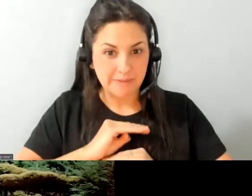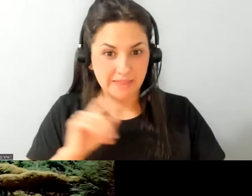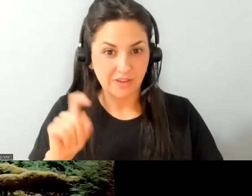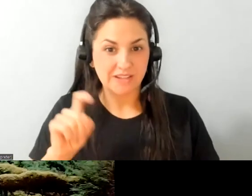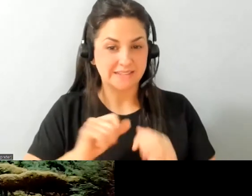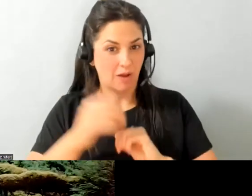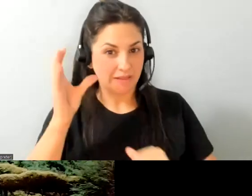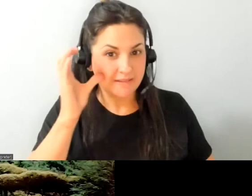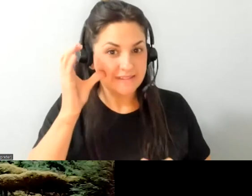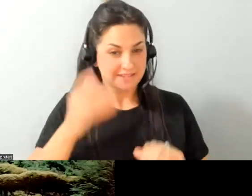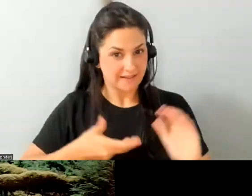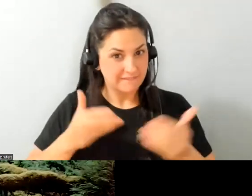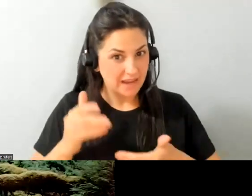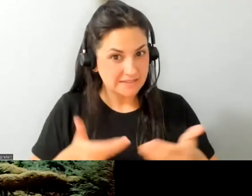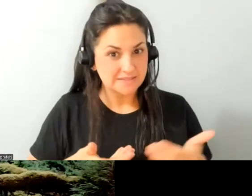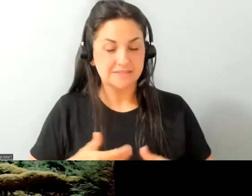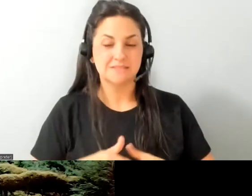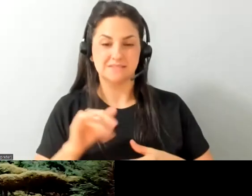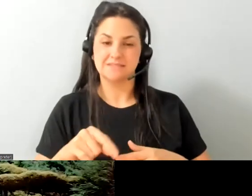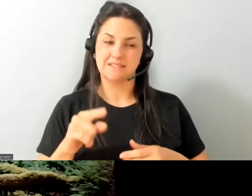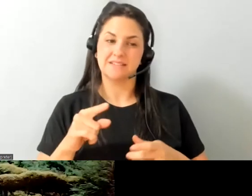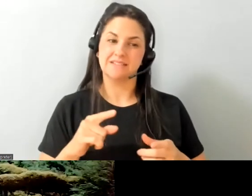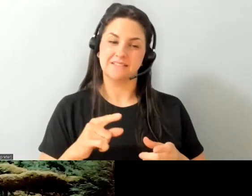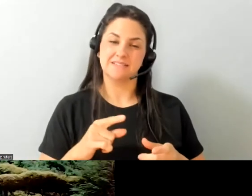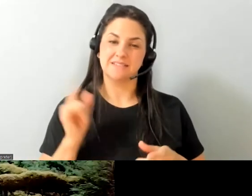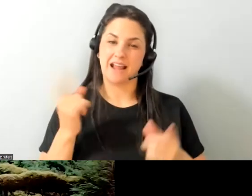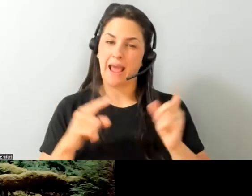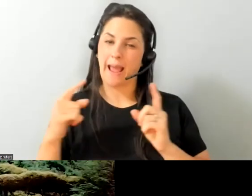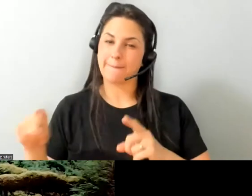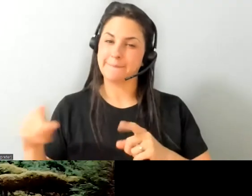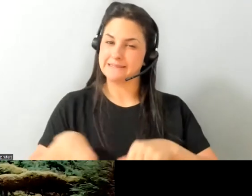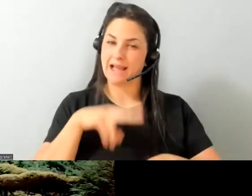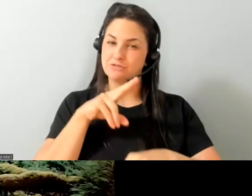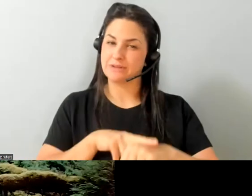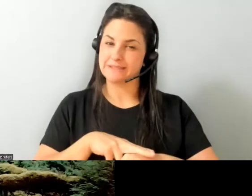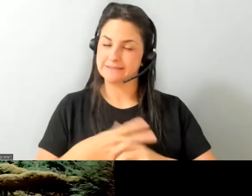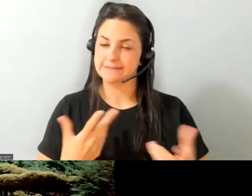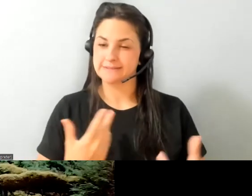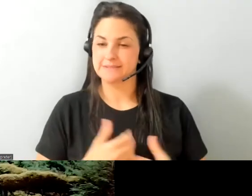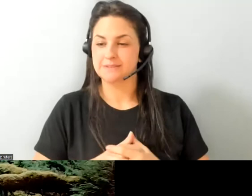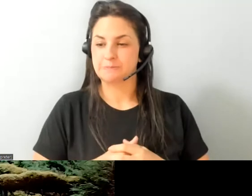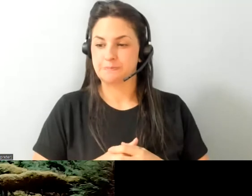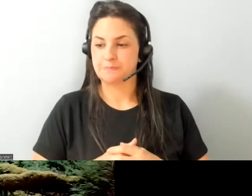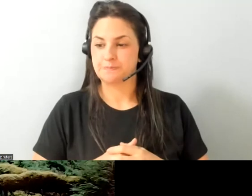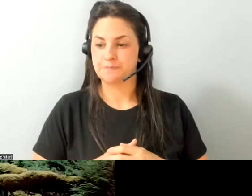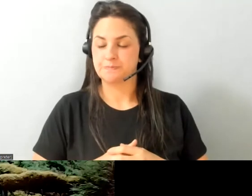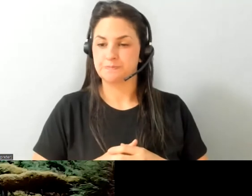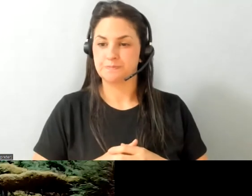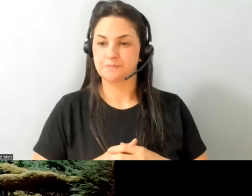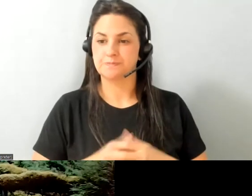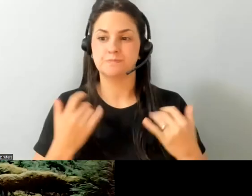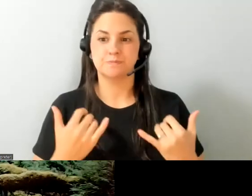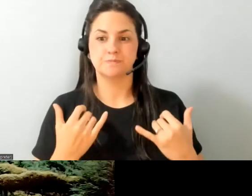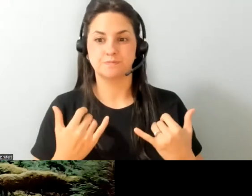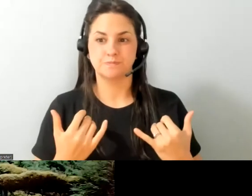to them how to invite all that so it seems to be happening uh quite organically and then it's just a matter of there's